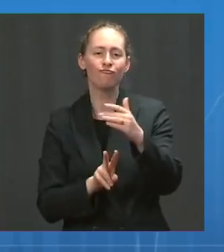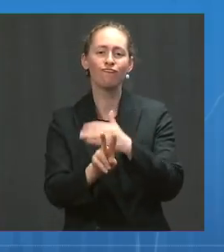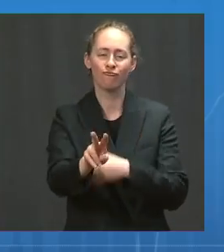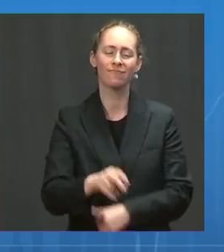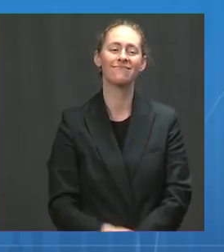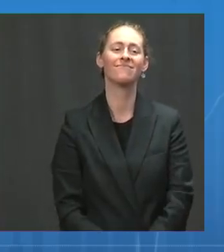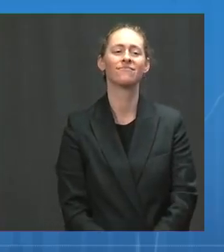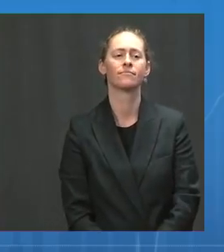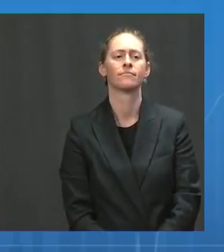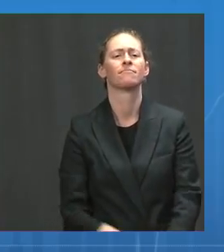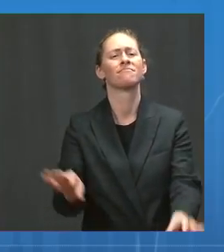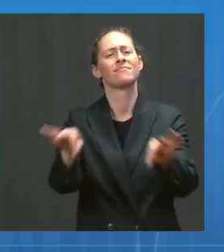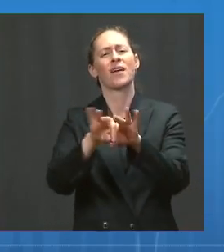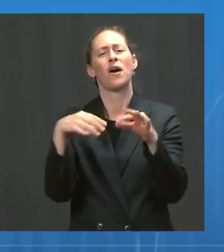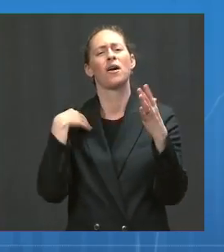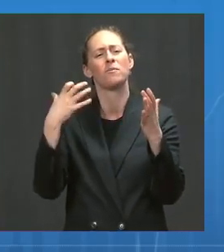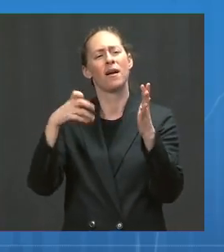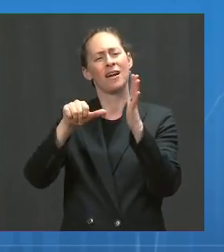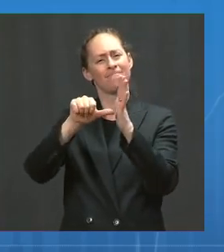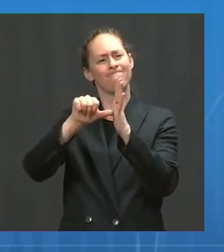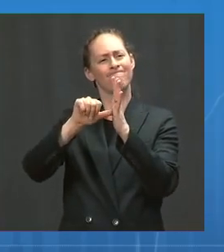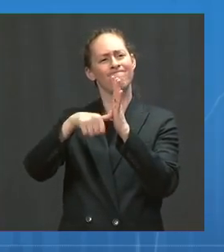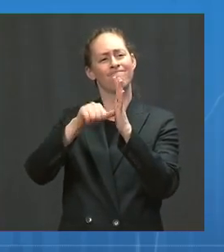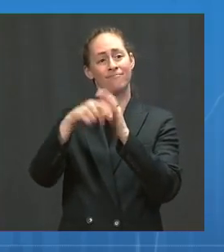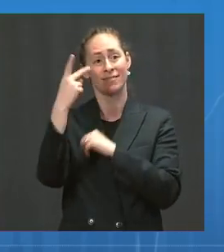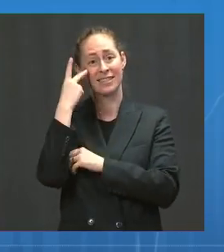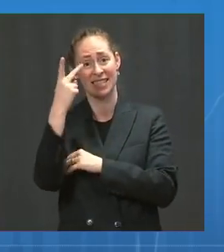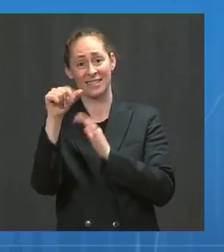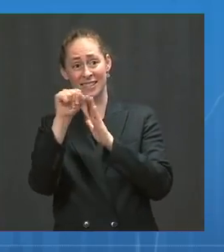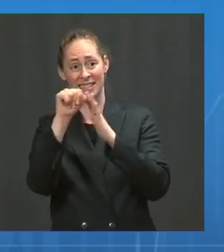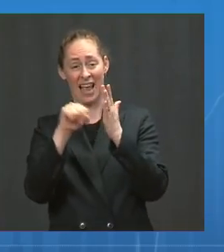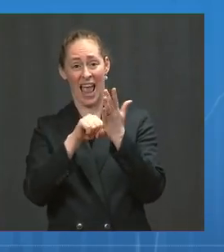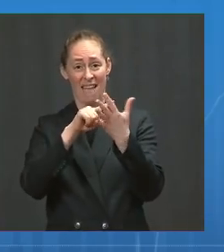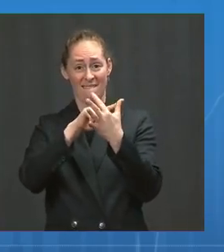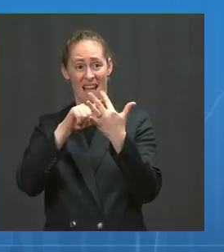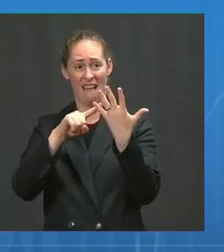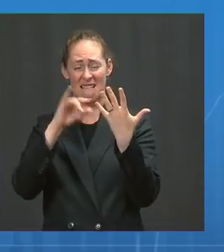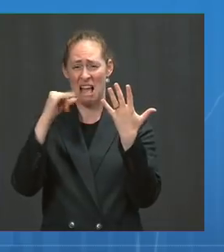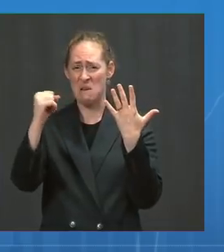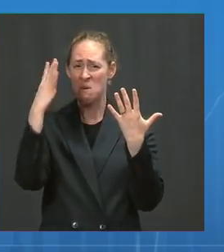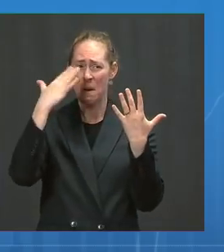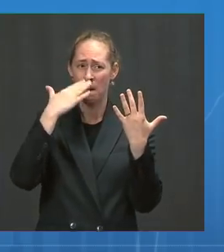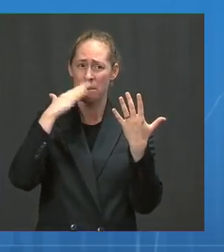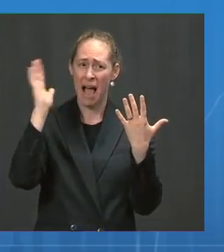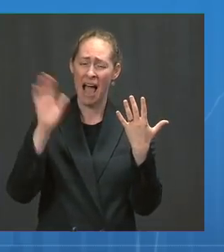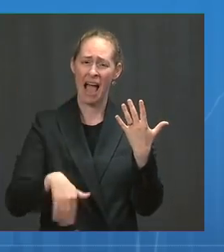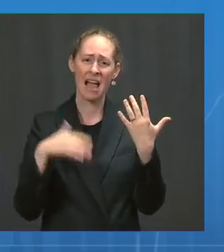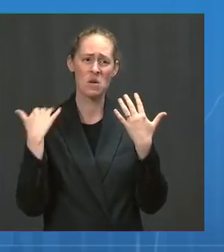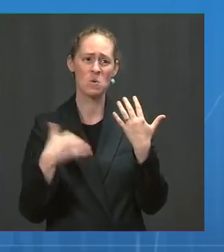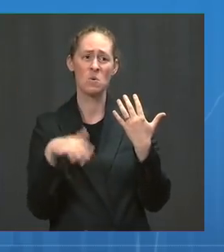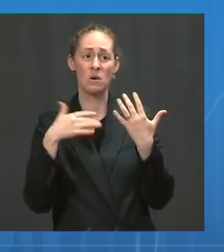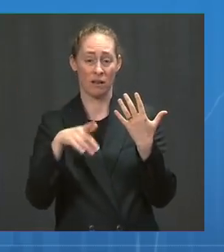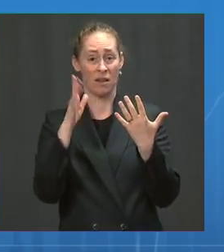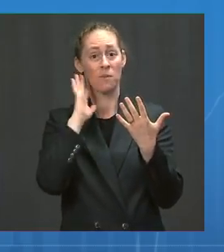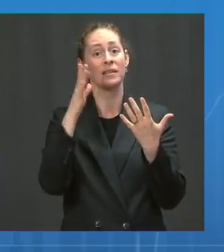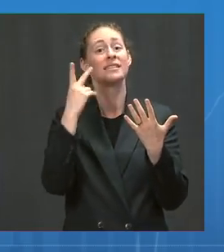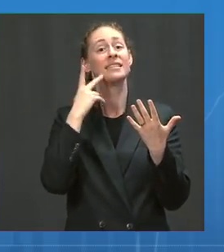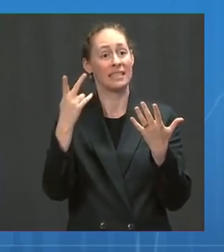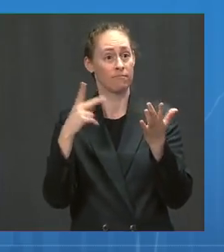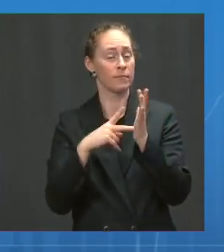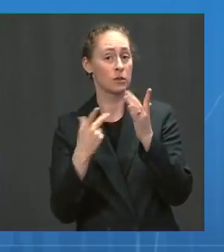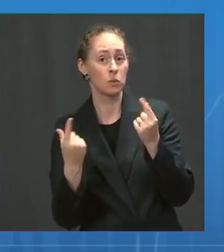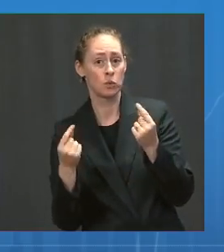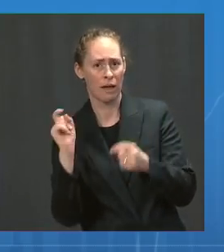Importantly, states with the highest case rates are seeing their vaccination rates go up. In fact,